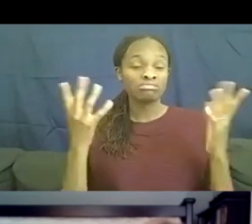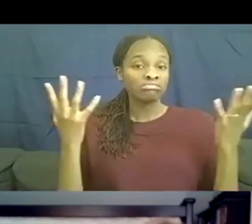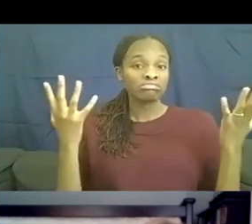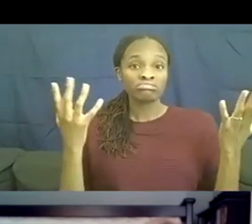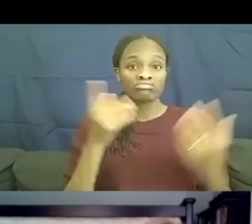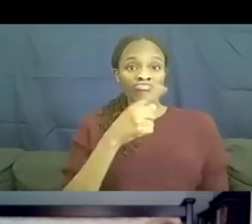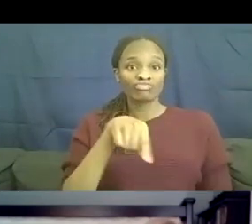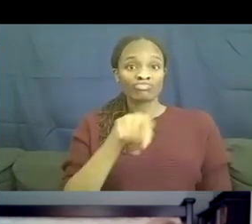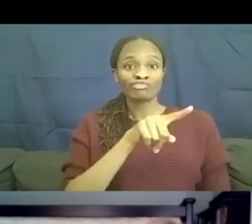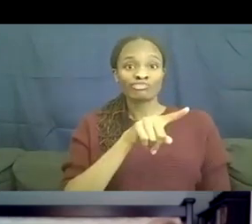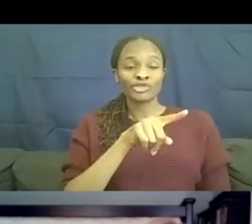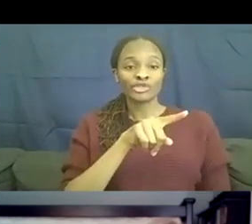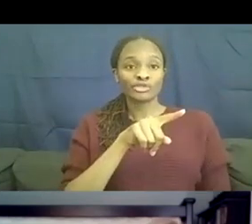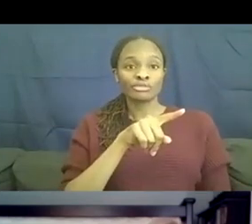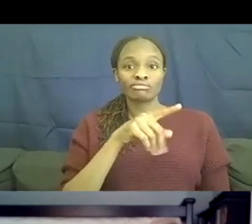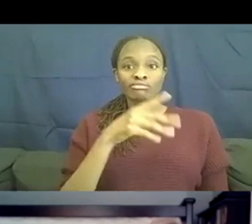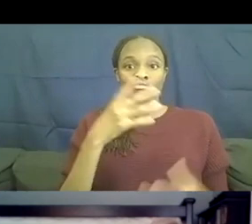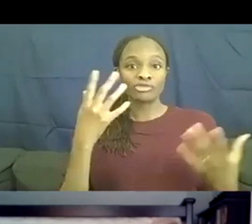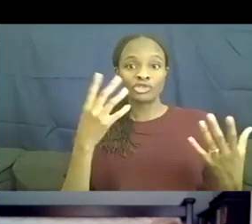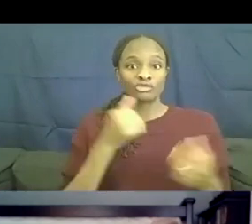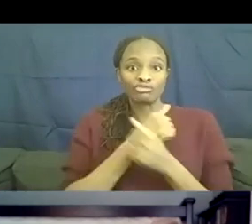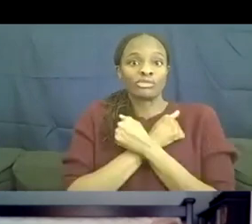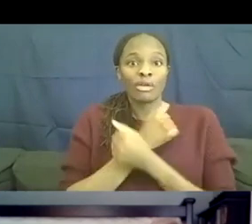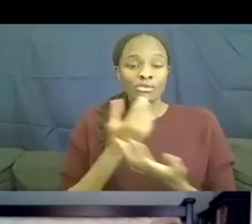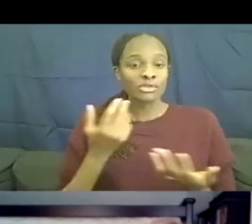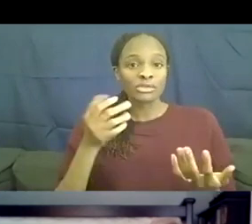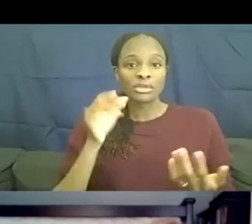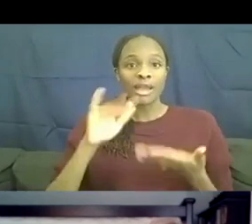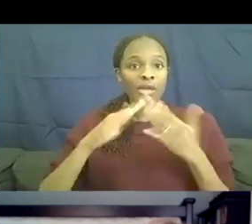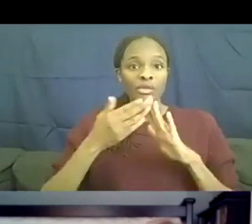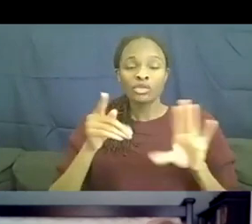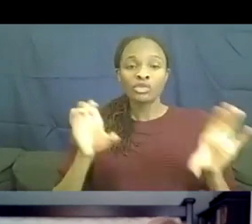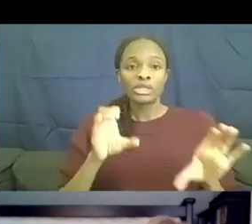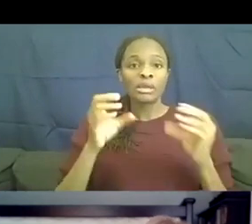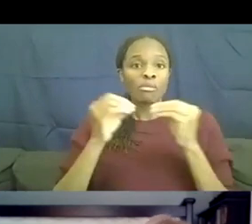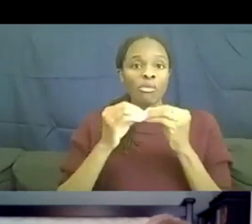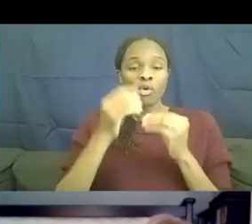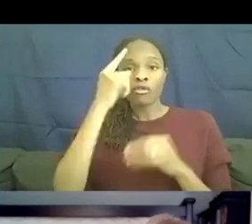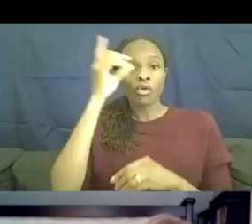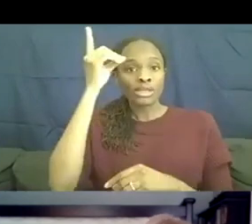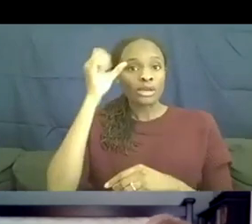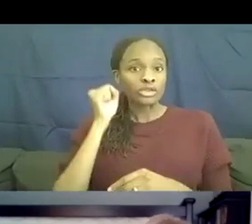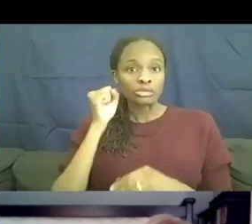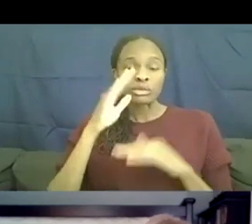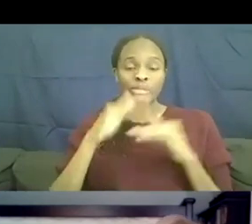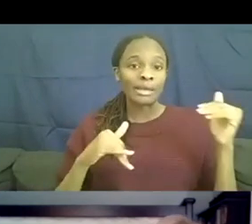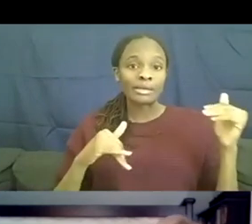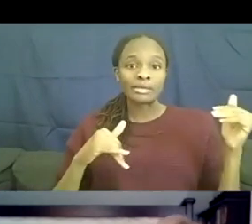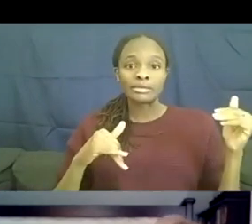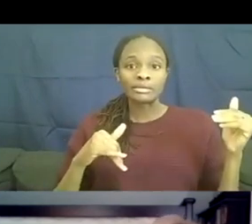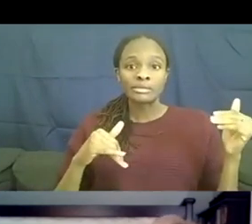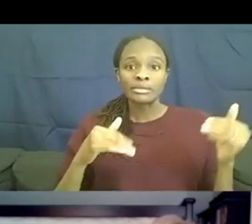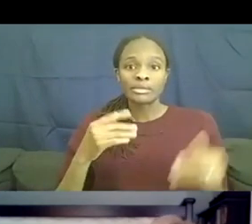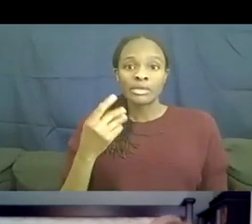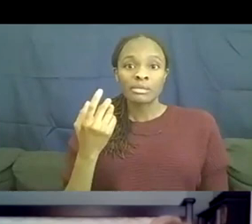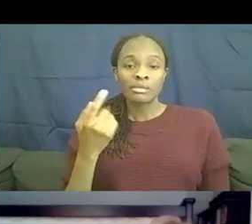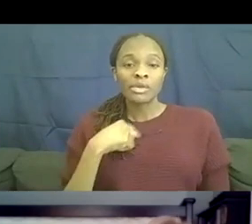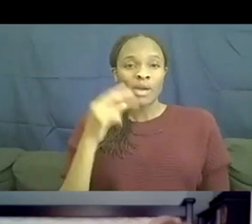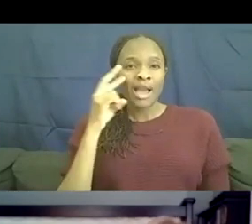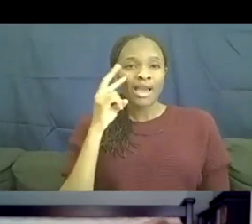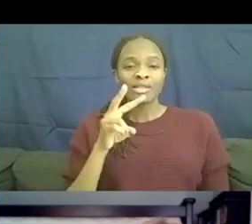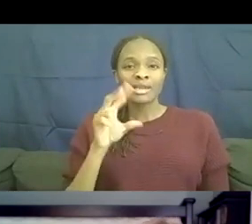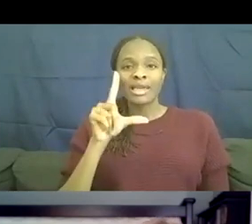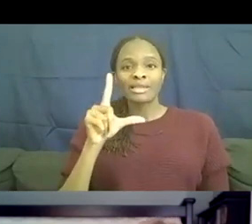came on board and loved the community and you've done more for down syndrome than, you know, I, I look at moments, you know, life goes on was a